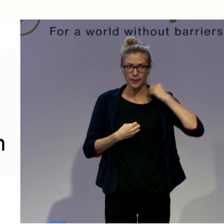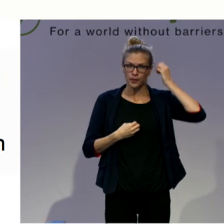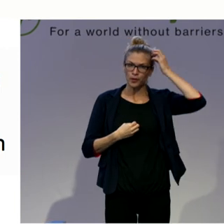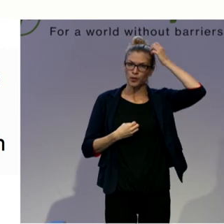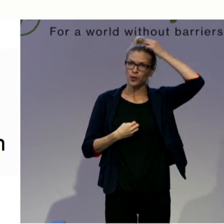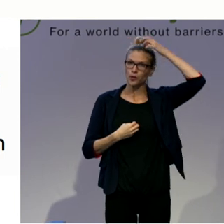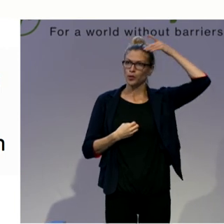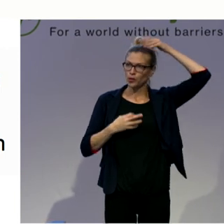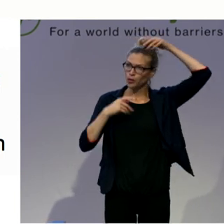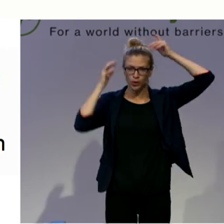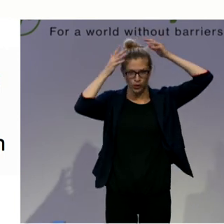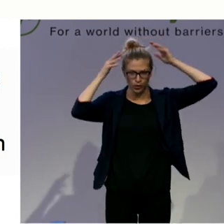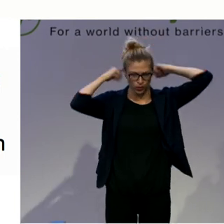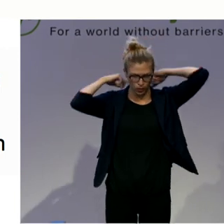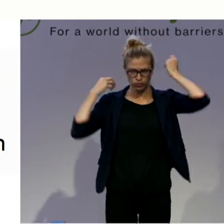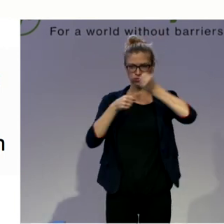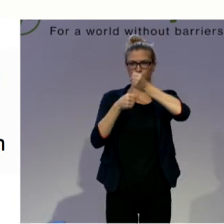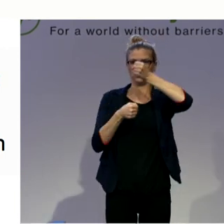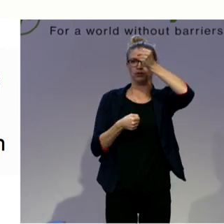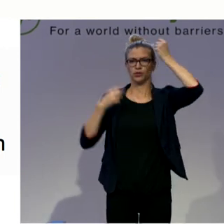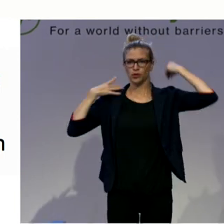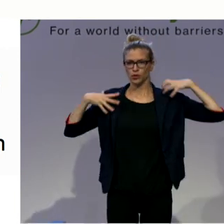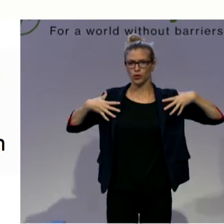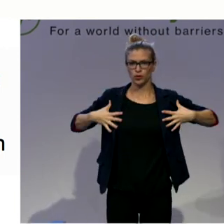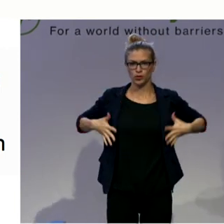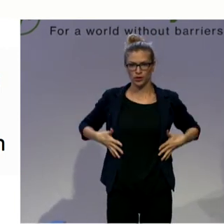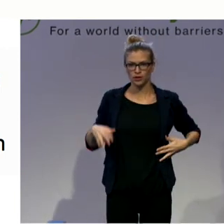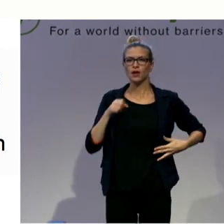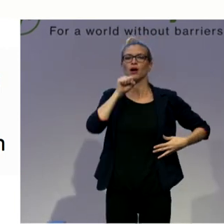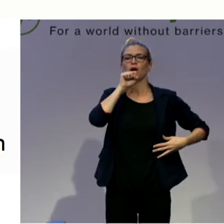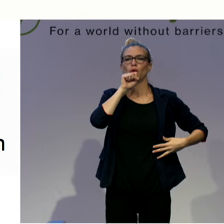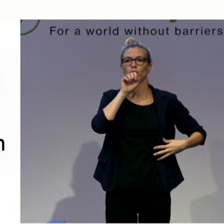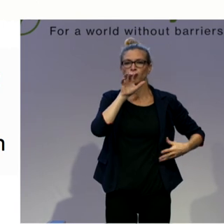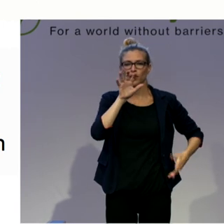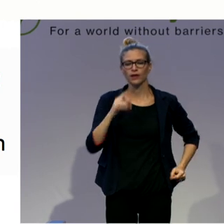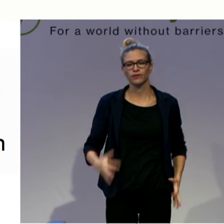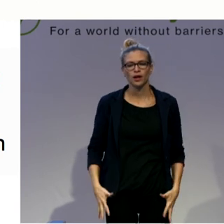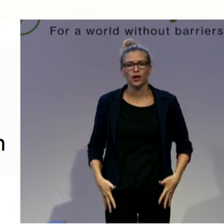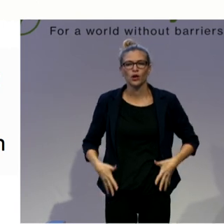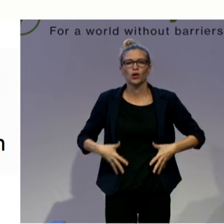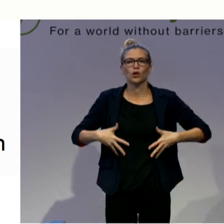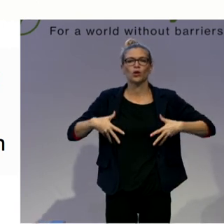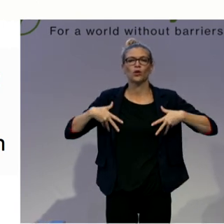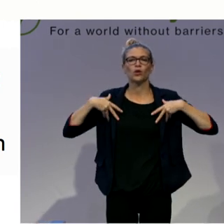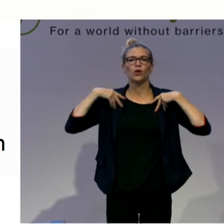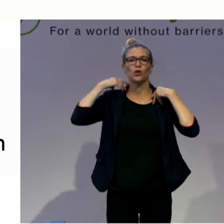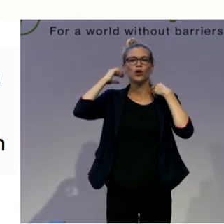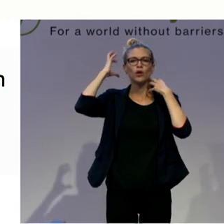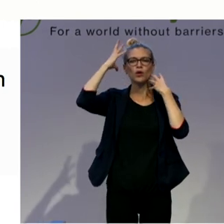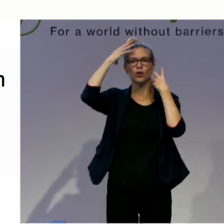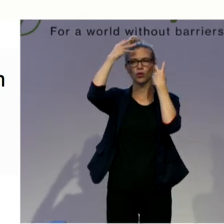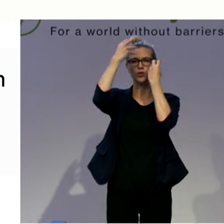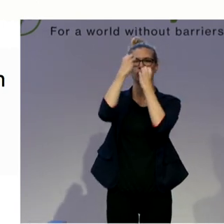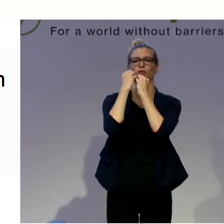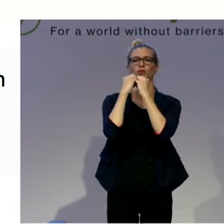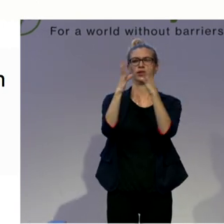exhale, diaphragm goes up. And our head goes up. They move together. As diaphragm goes down, head goes